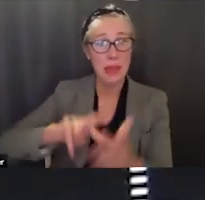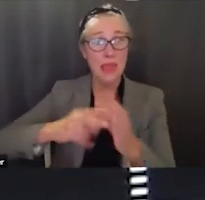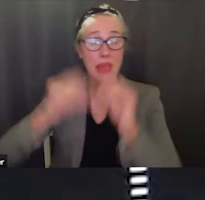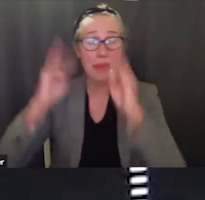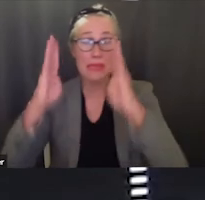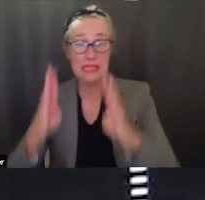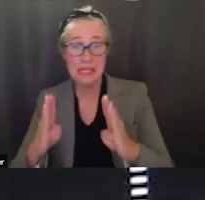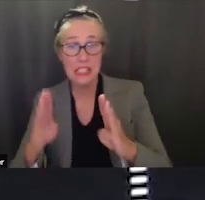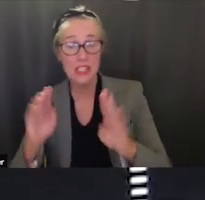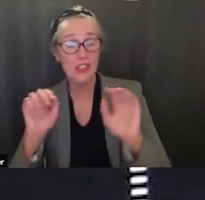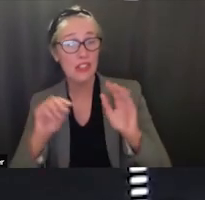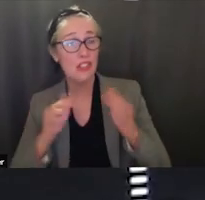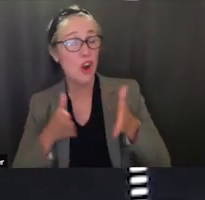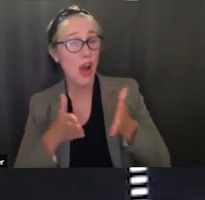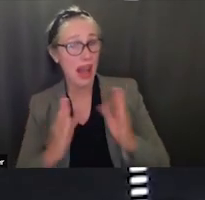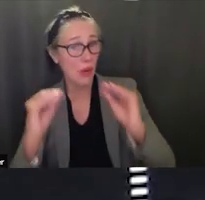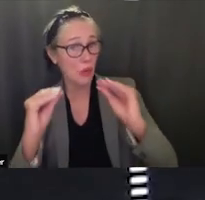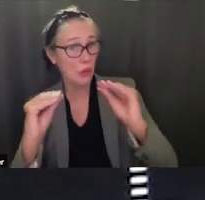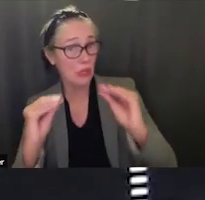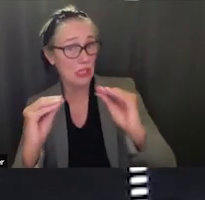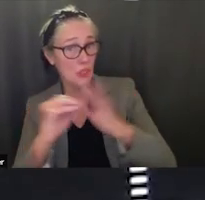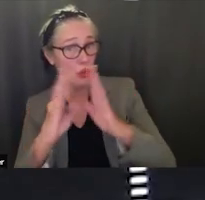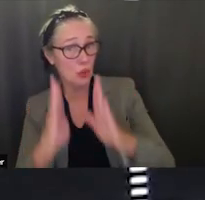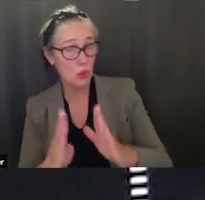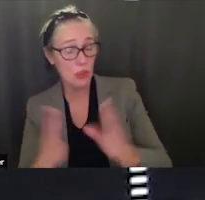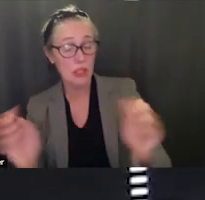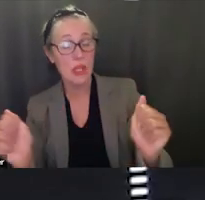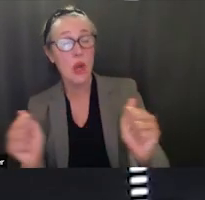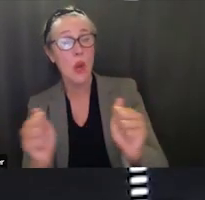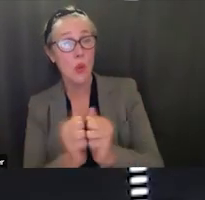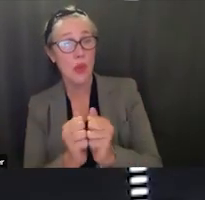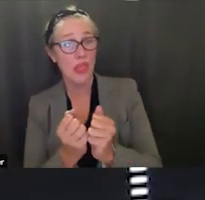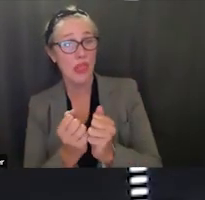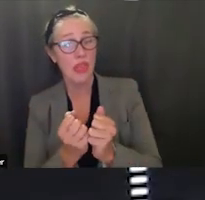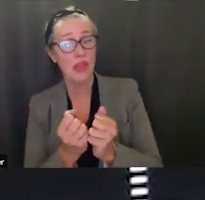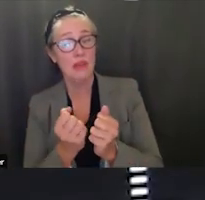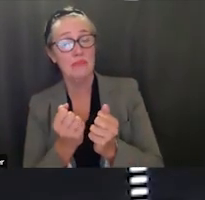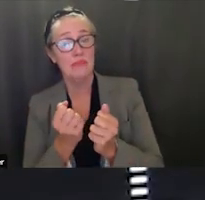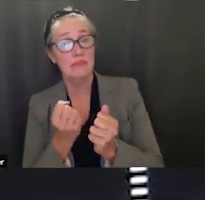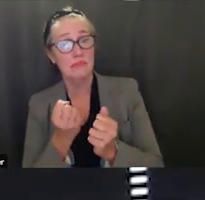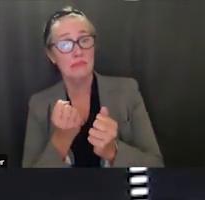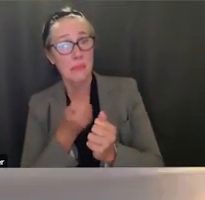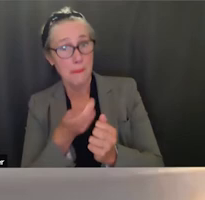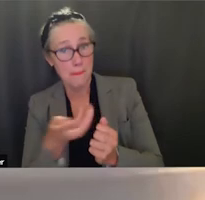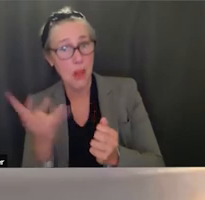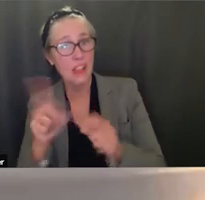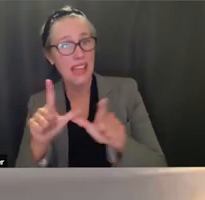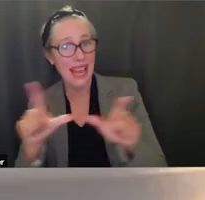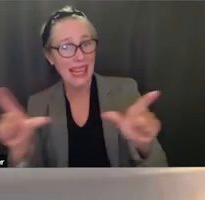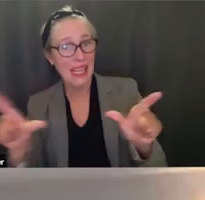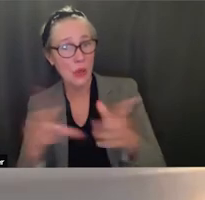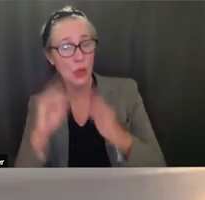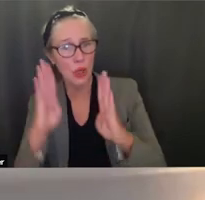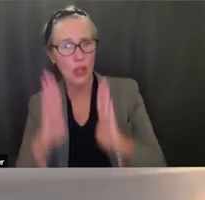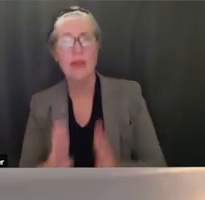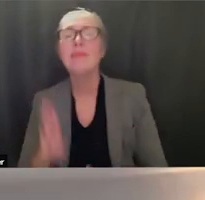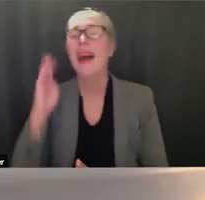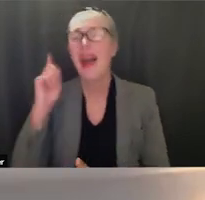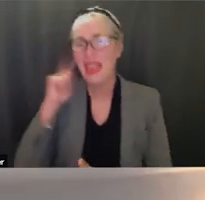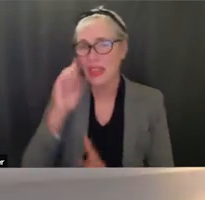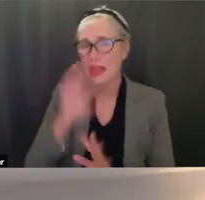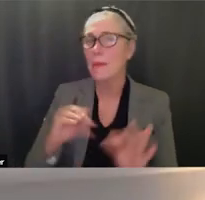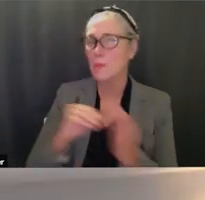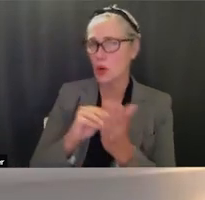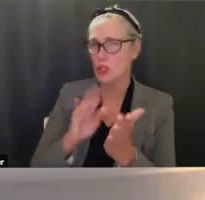students that are multi-lingual learners i think that's important to know thank you for that it's